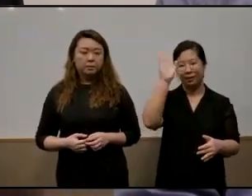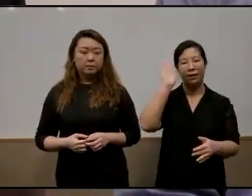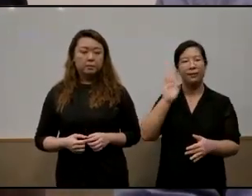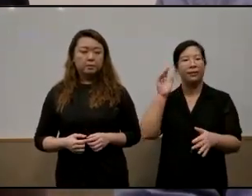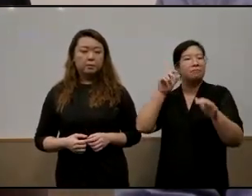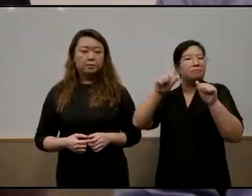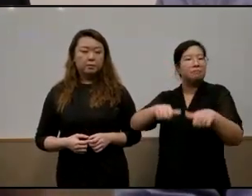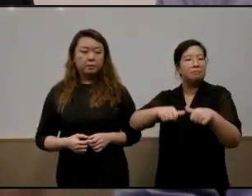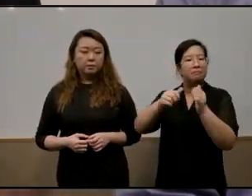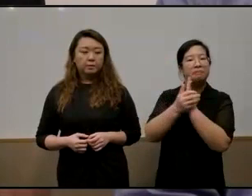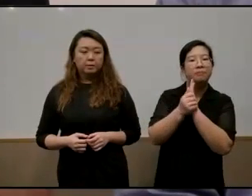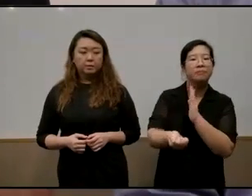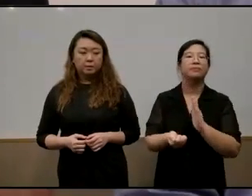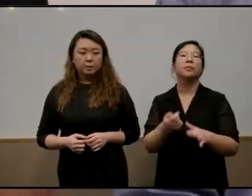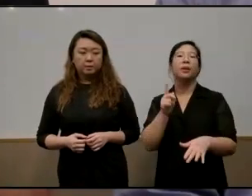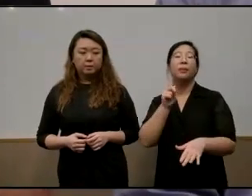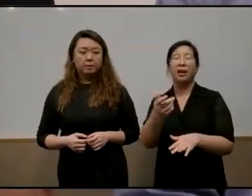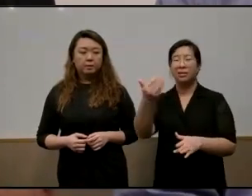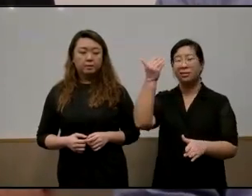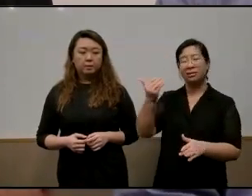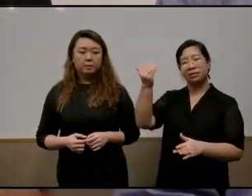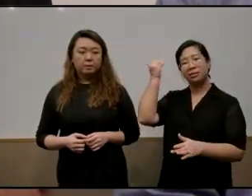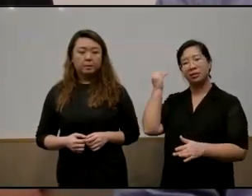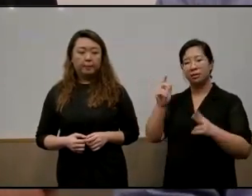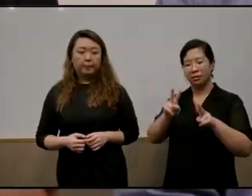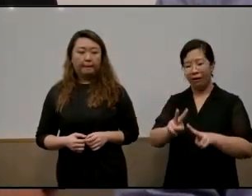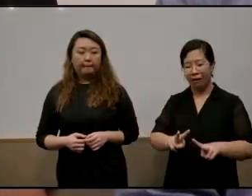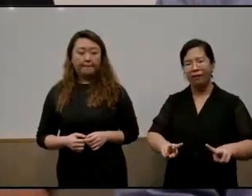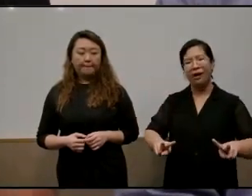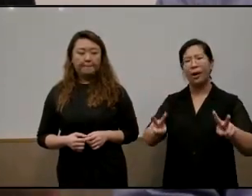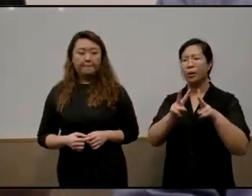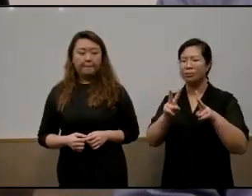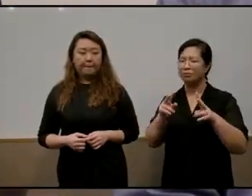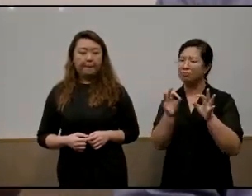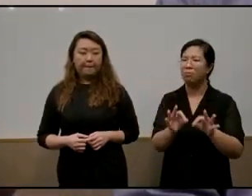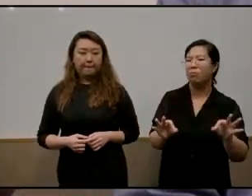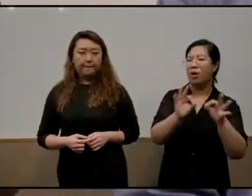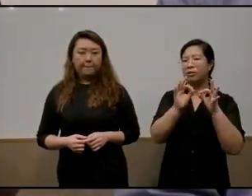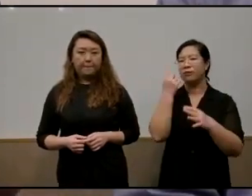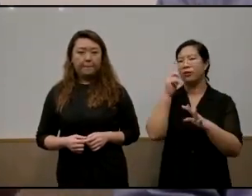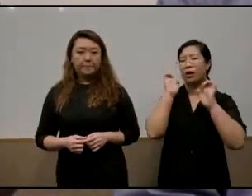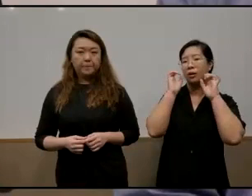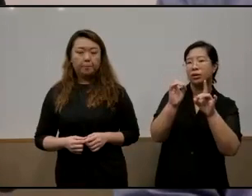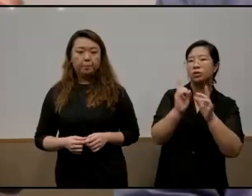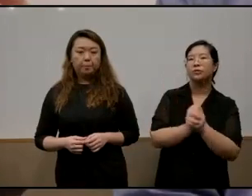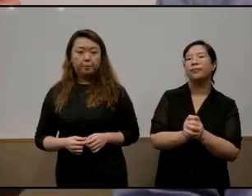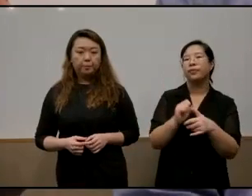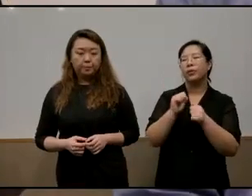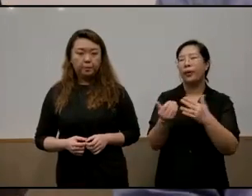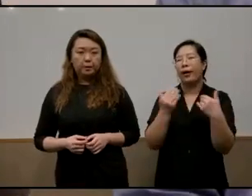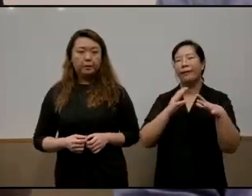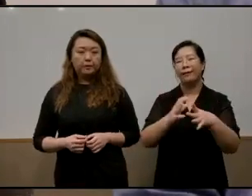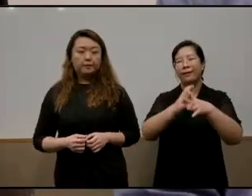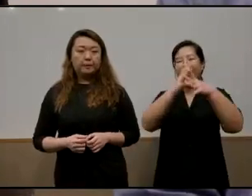but in the early days values was a very important part of education so there's a lot of